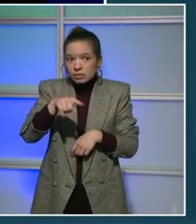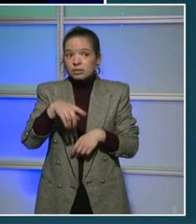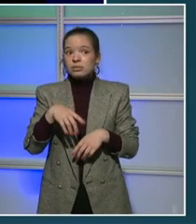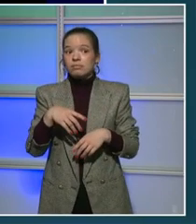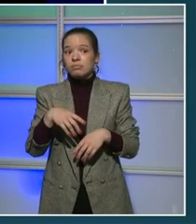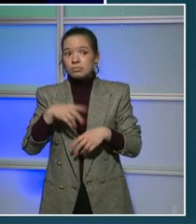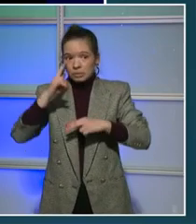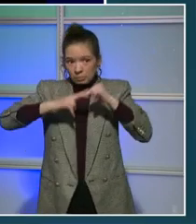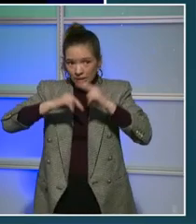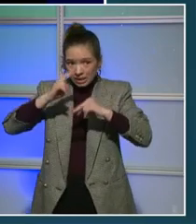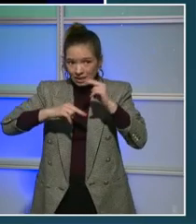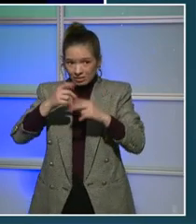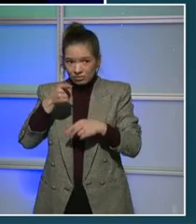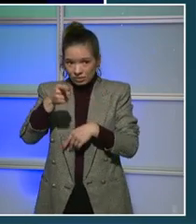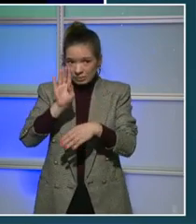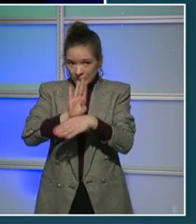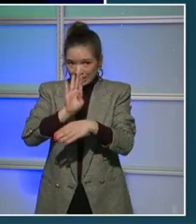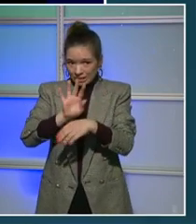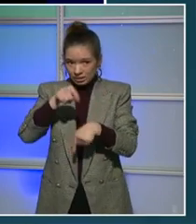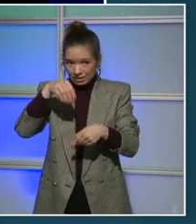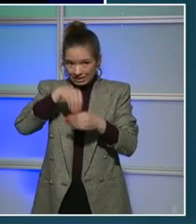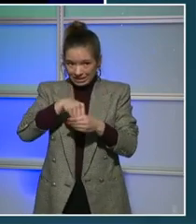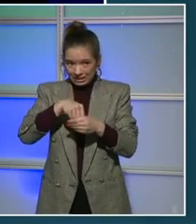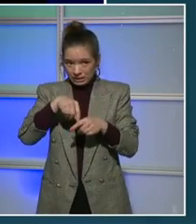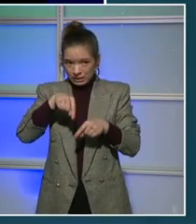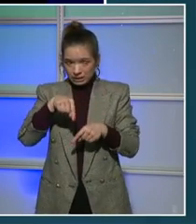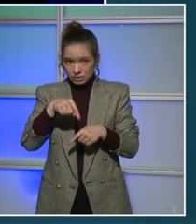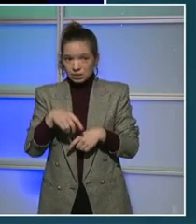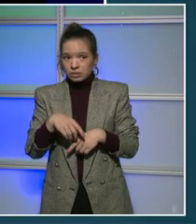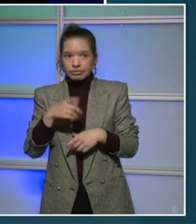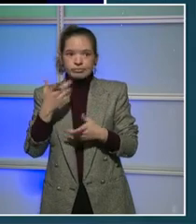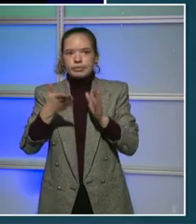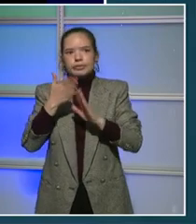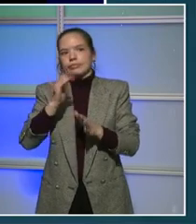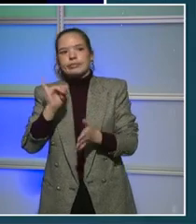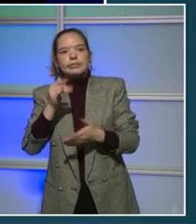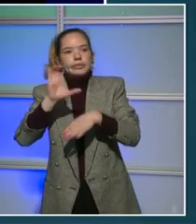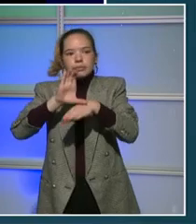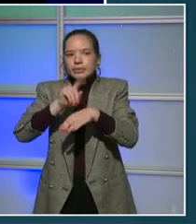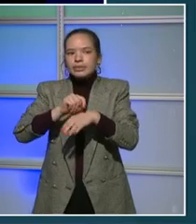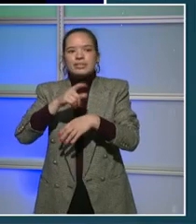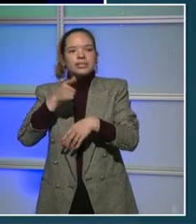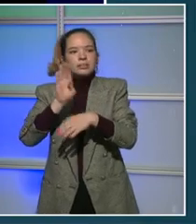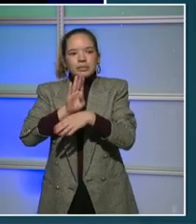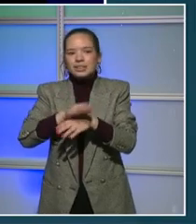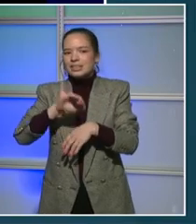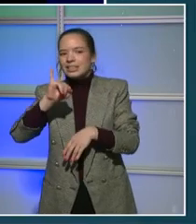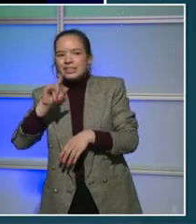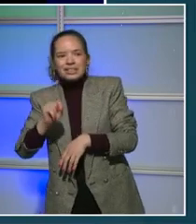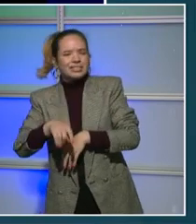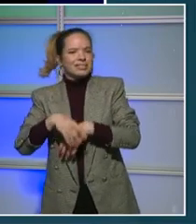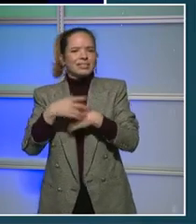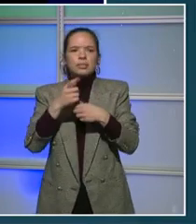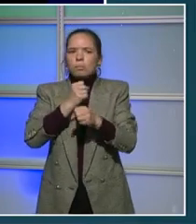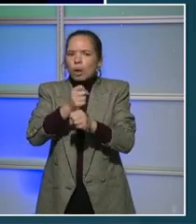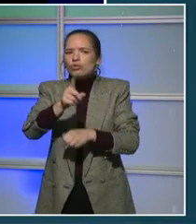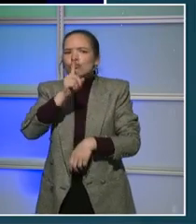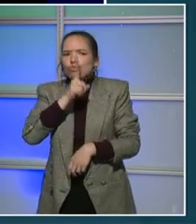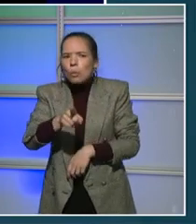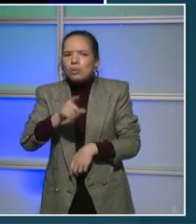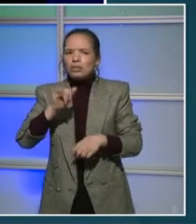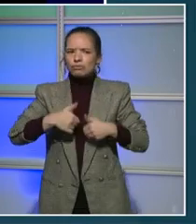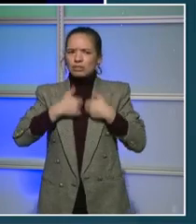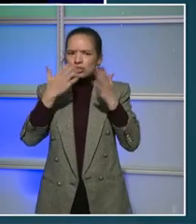a business, a consulting business, an IT business, to keep D.C. residents employed and working.